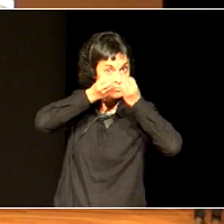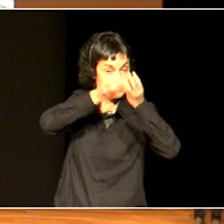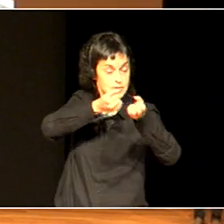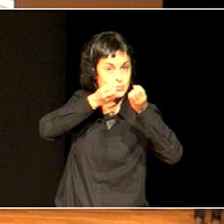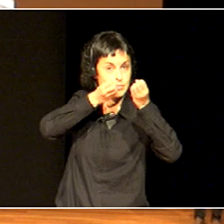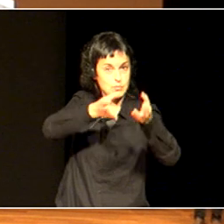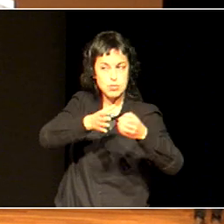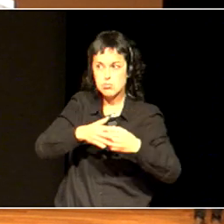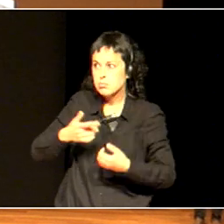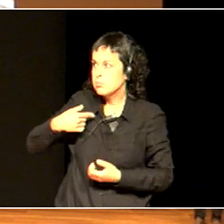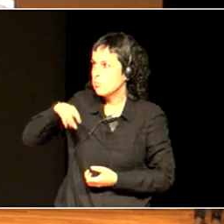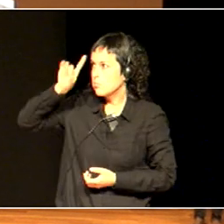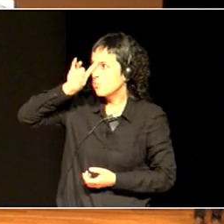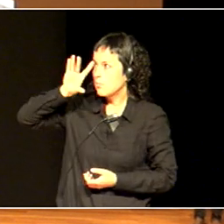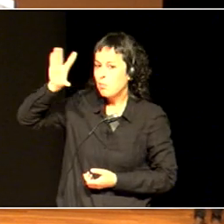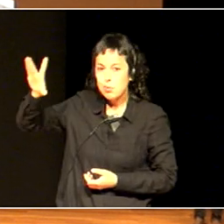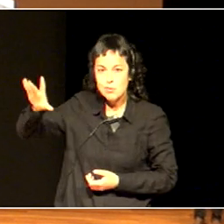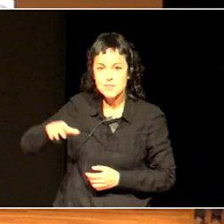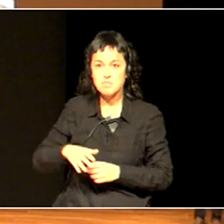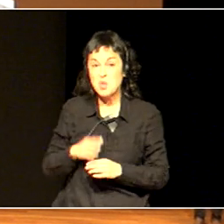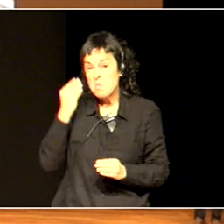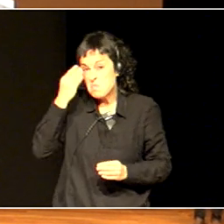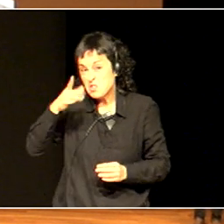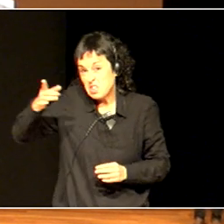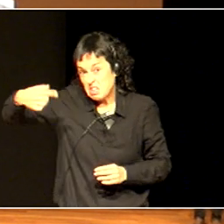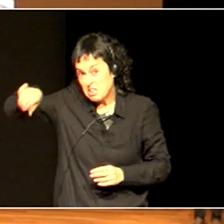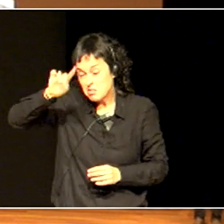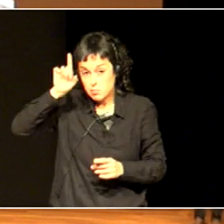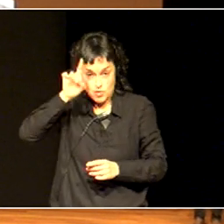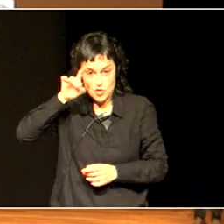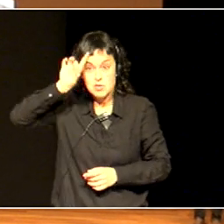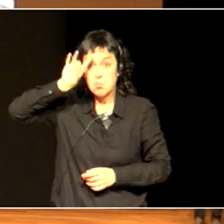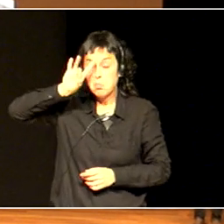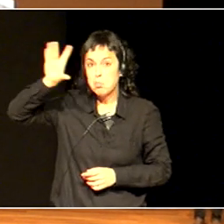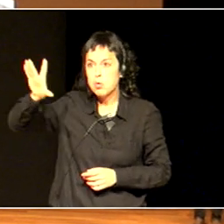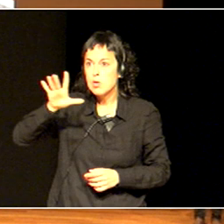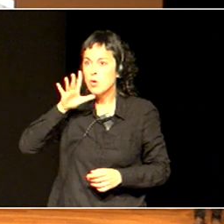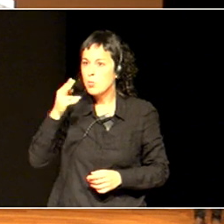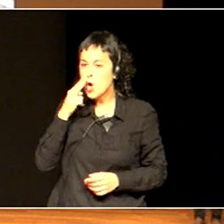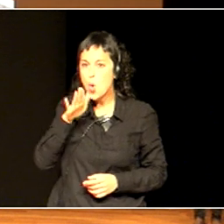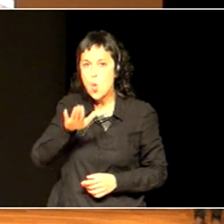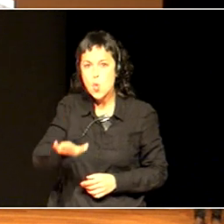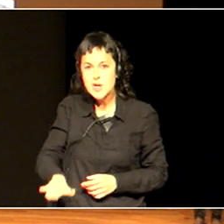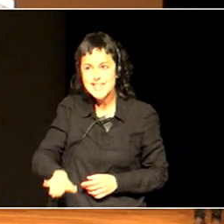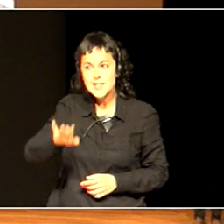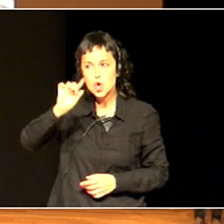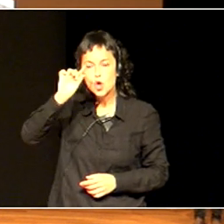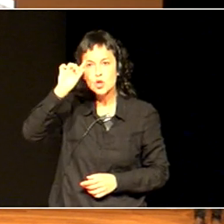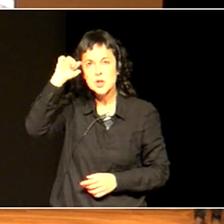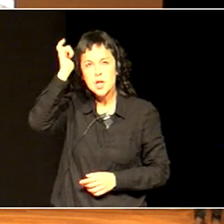the idea of putting values into action in a way that some of the